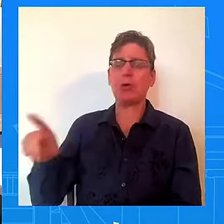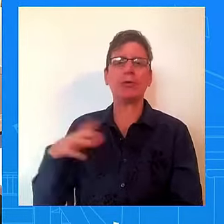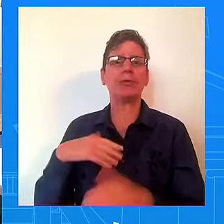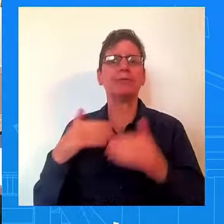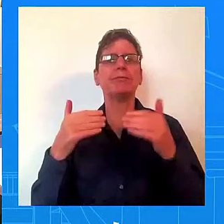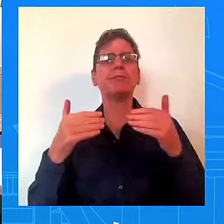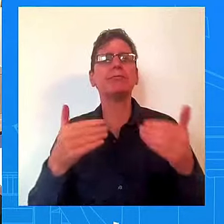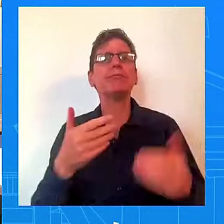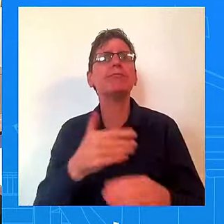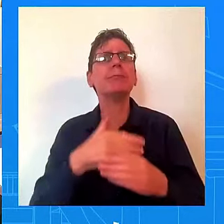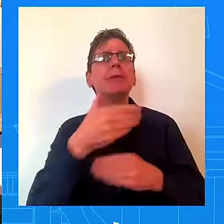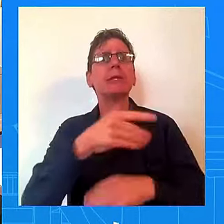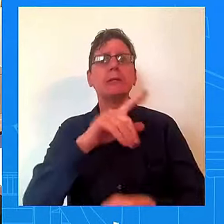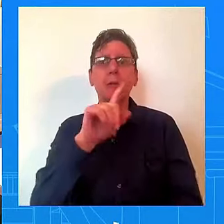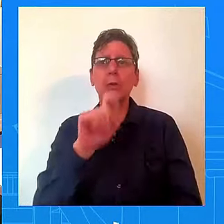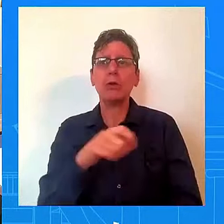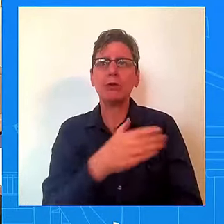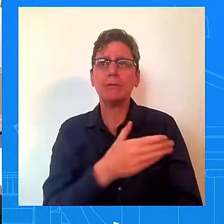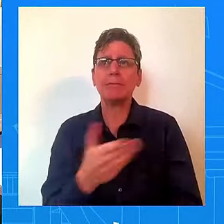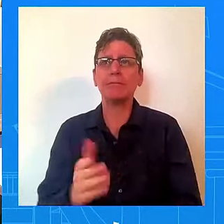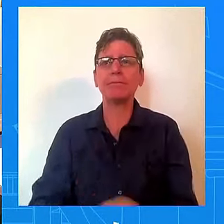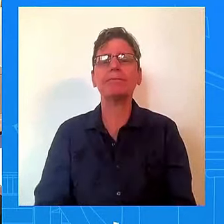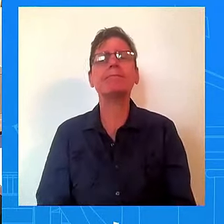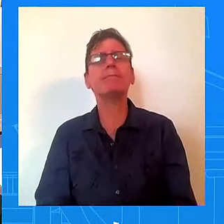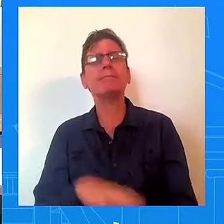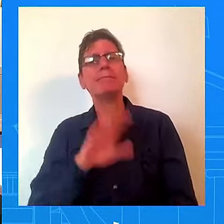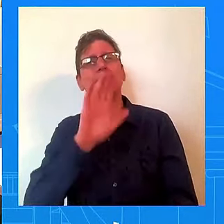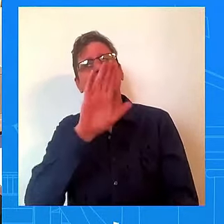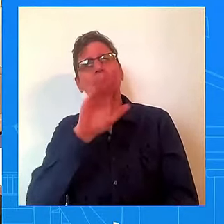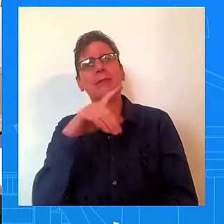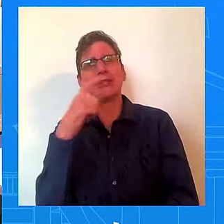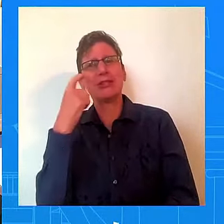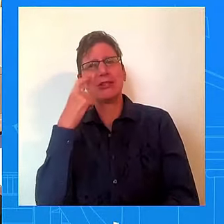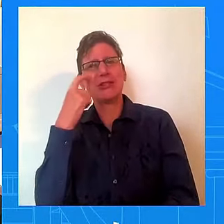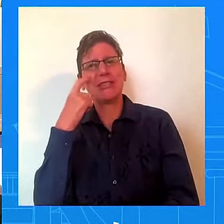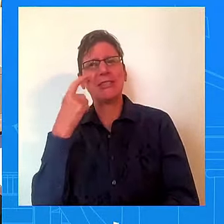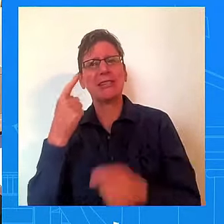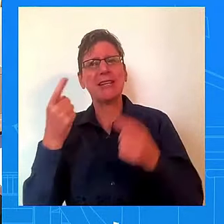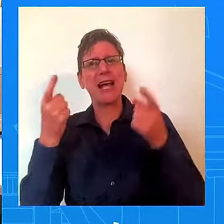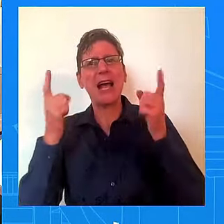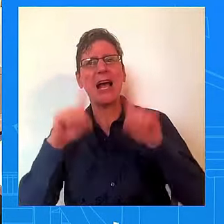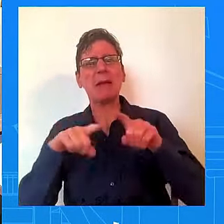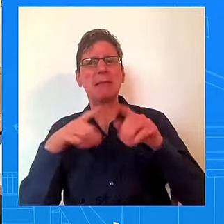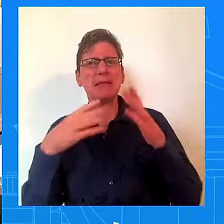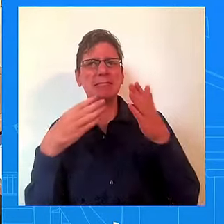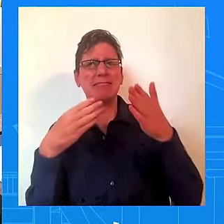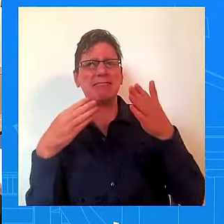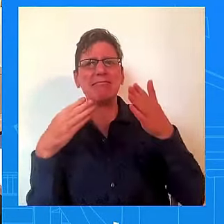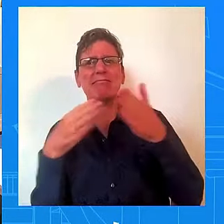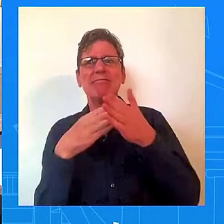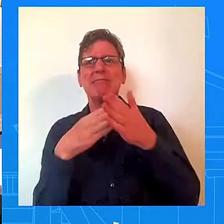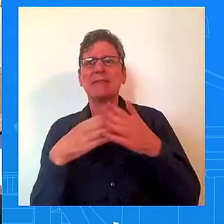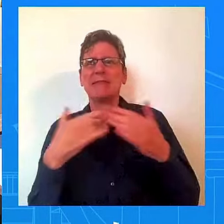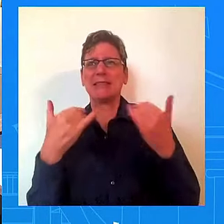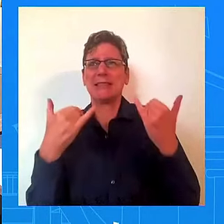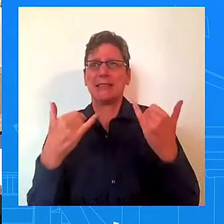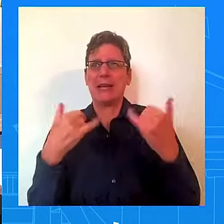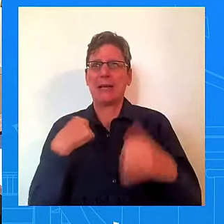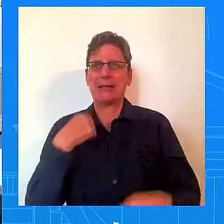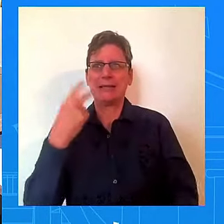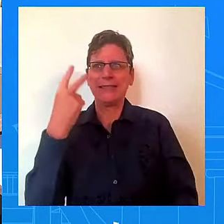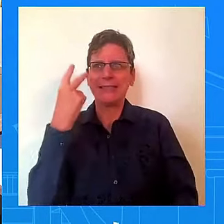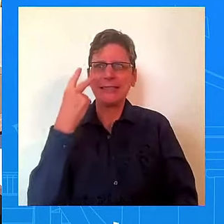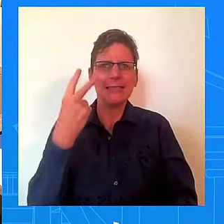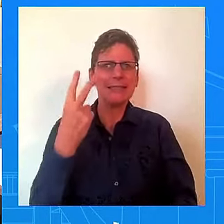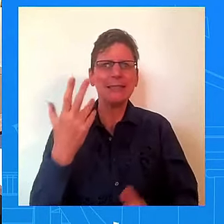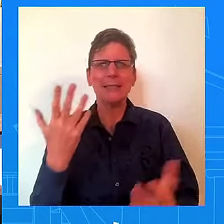administration's response to Ukraine's request to be able to do long-term strikes in Russia? And then,